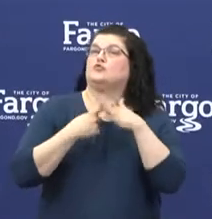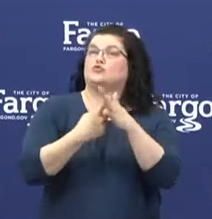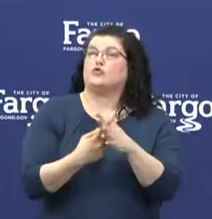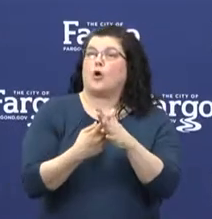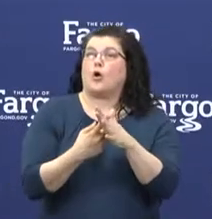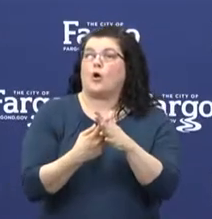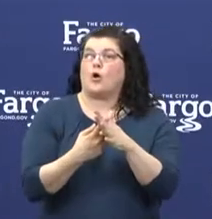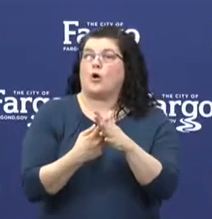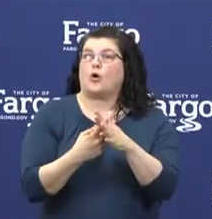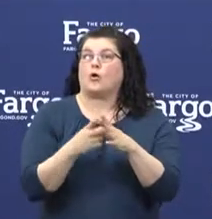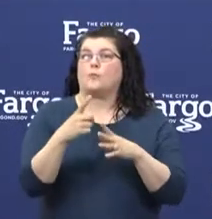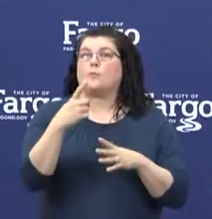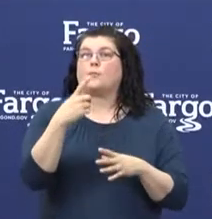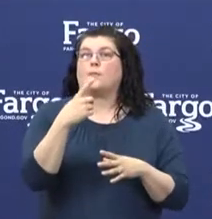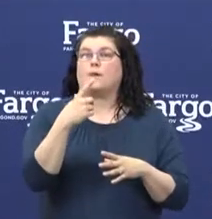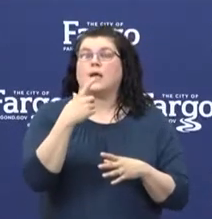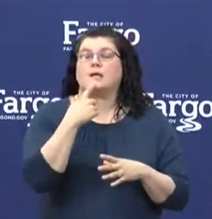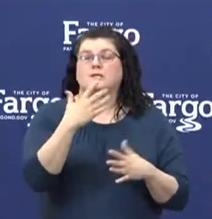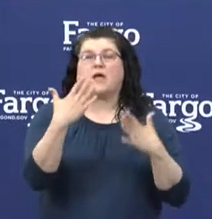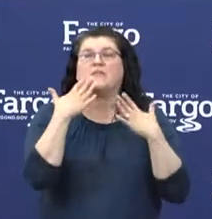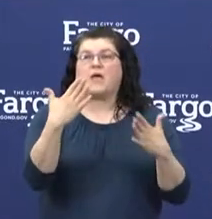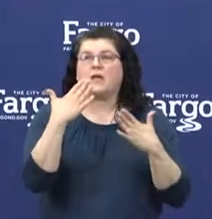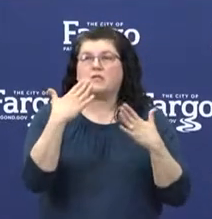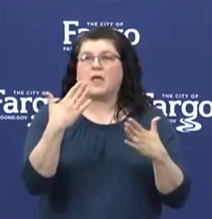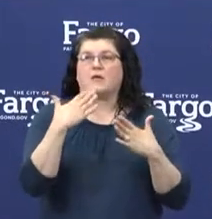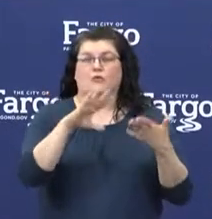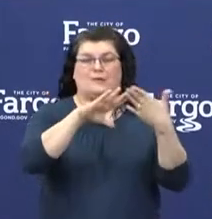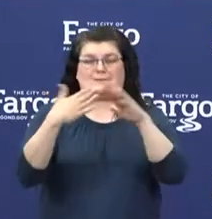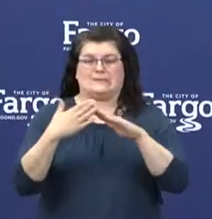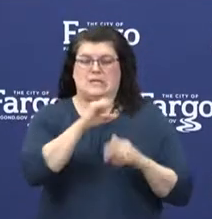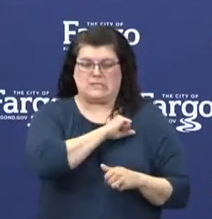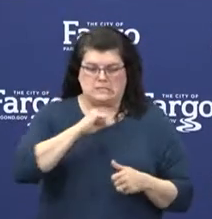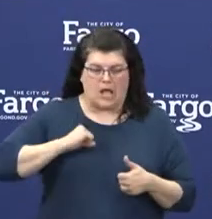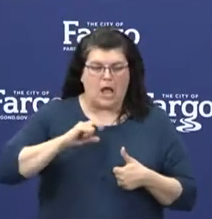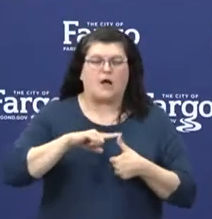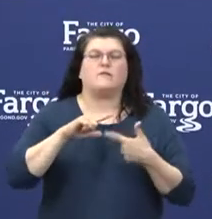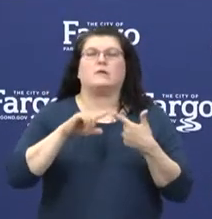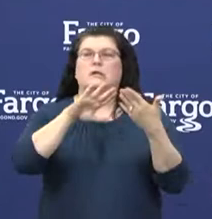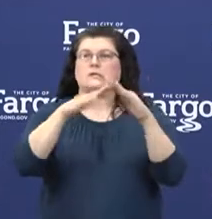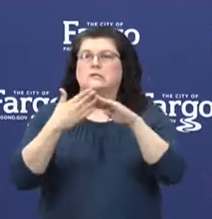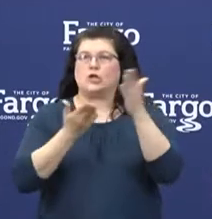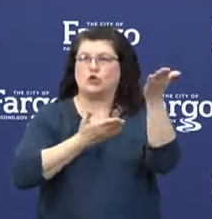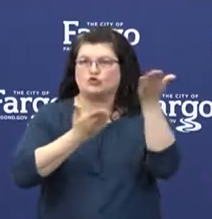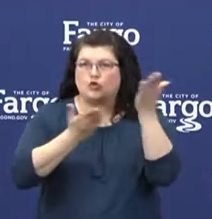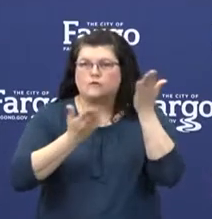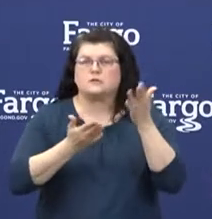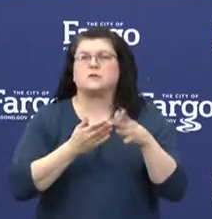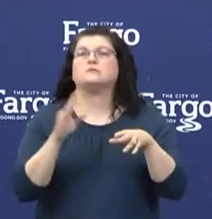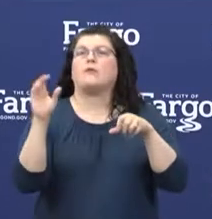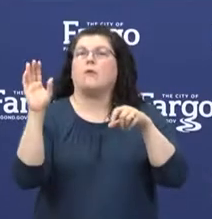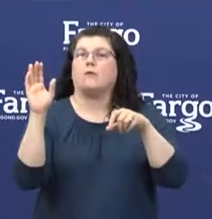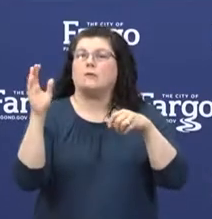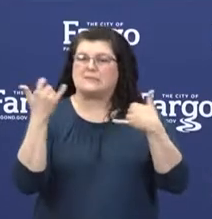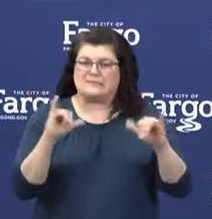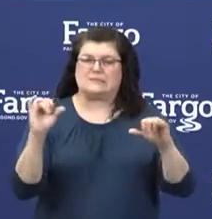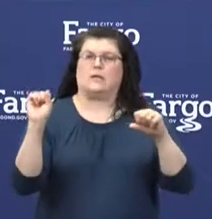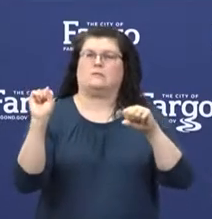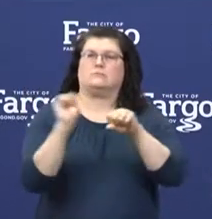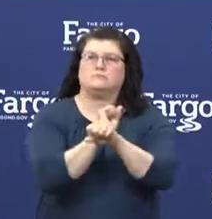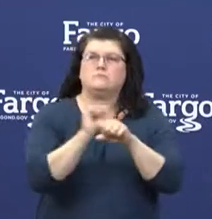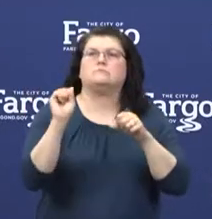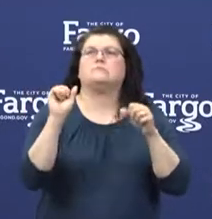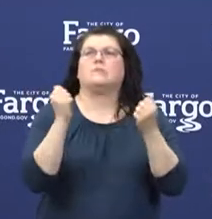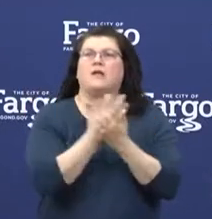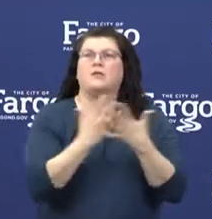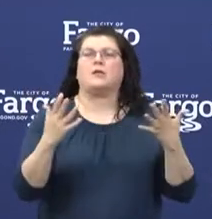debt of gratitude to our city staff. City services are functioning and operational, and they're doing